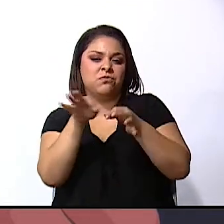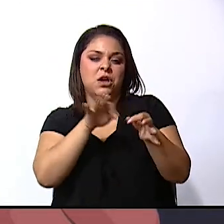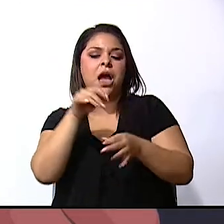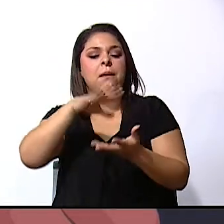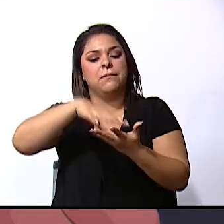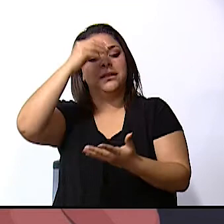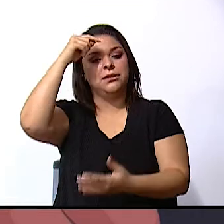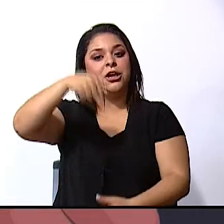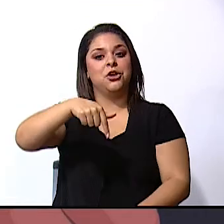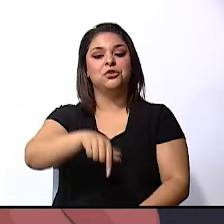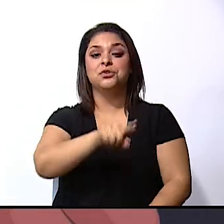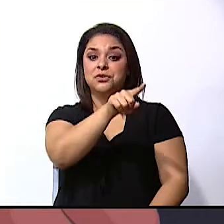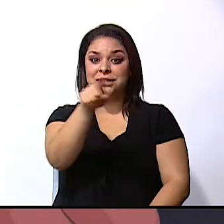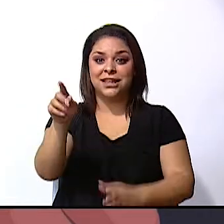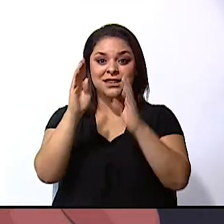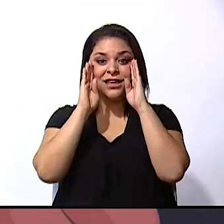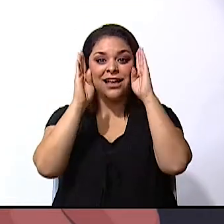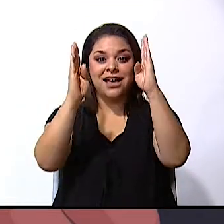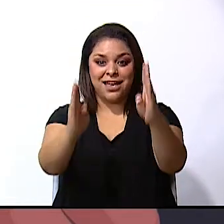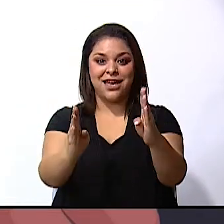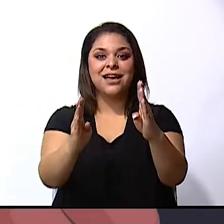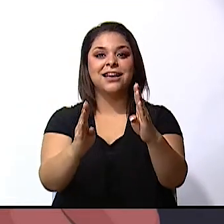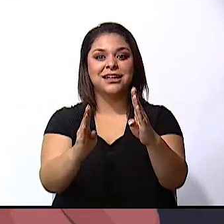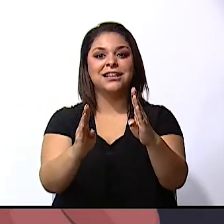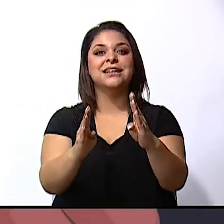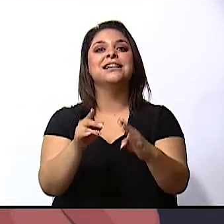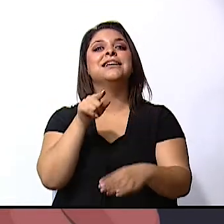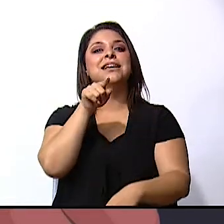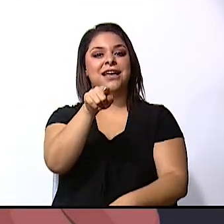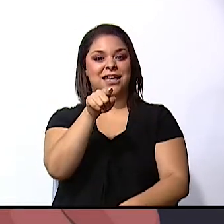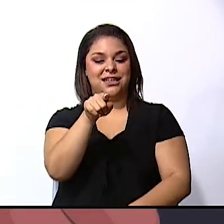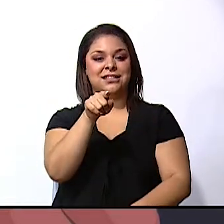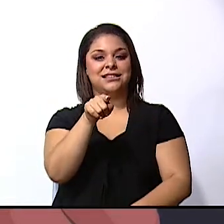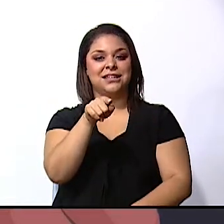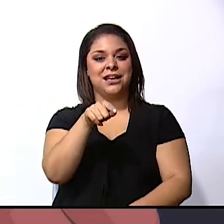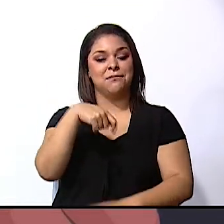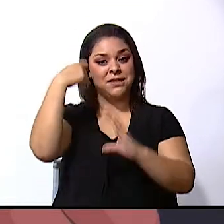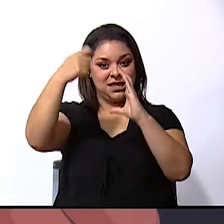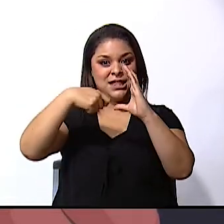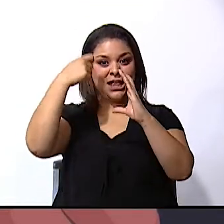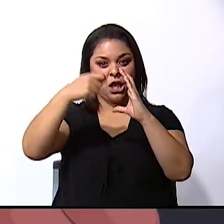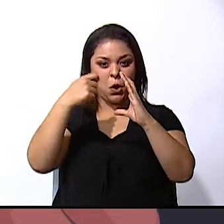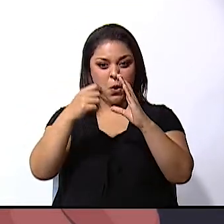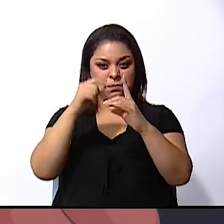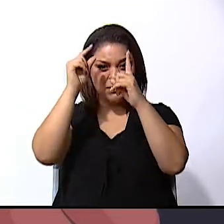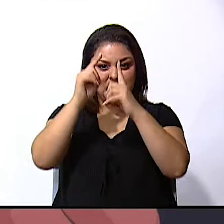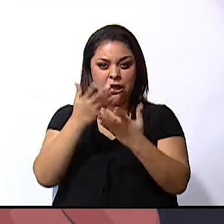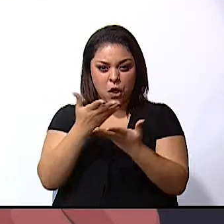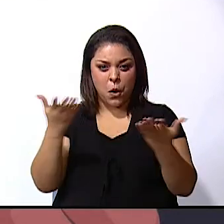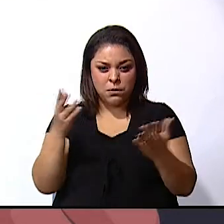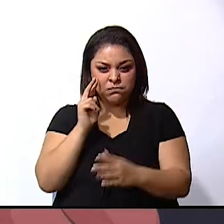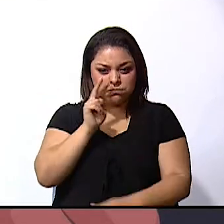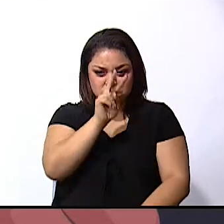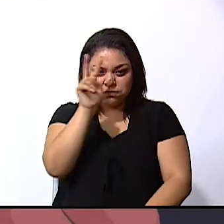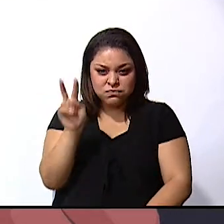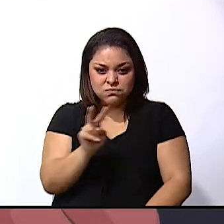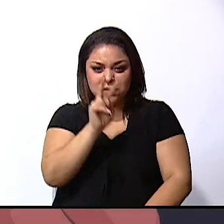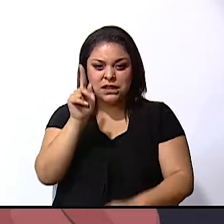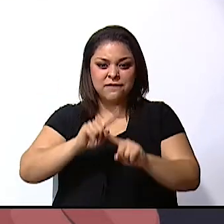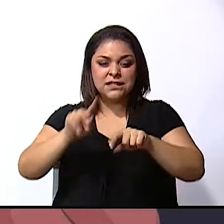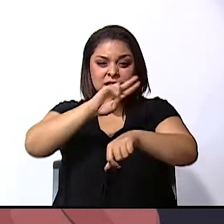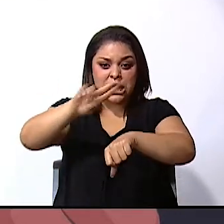pay attention also to the landmarks that appear in the video okay and the nationalities